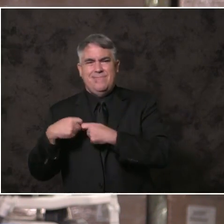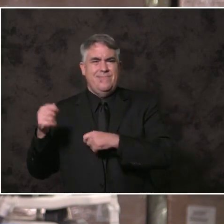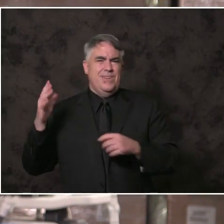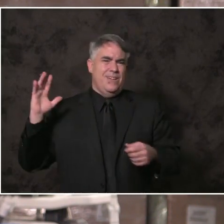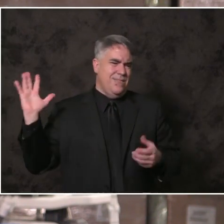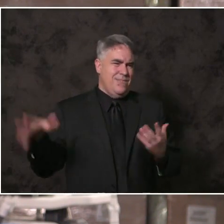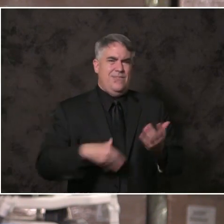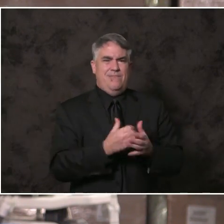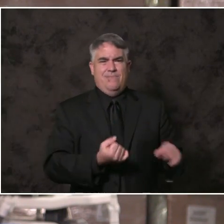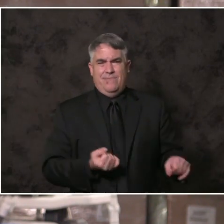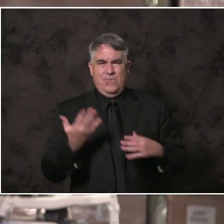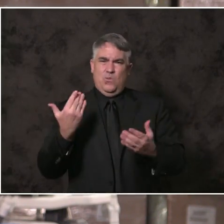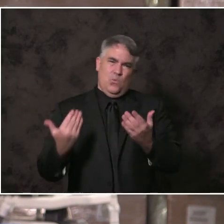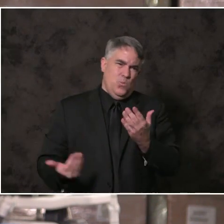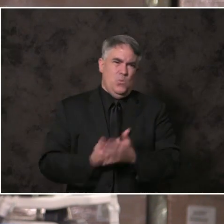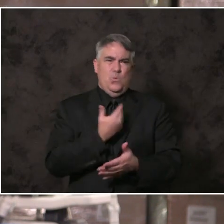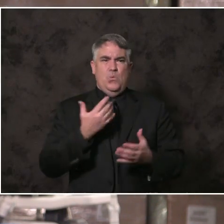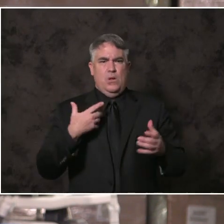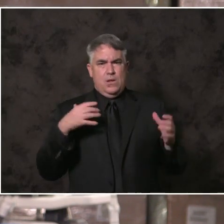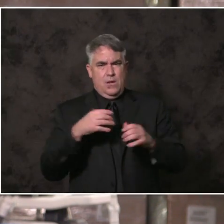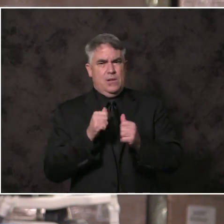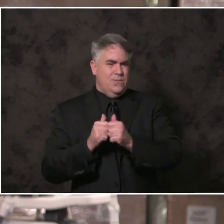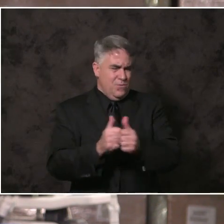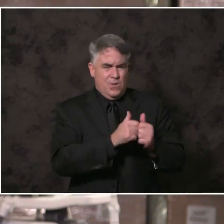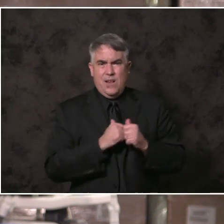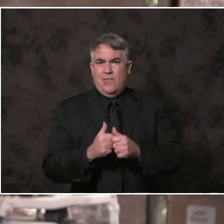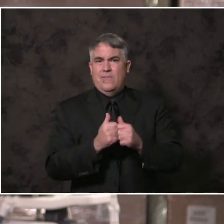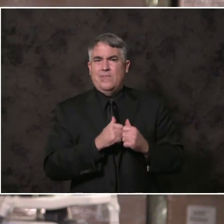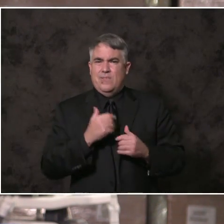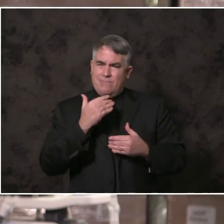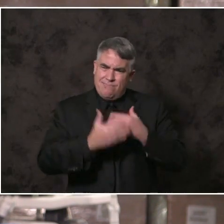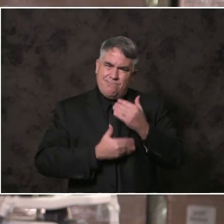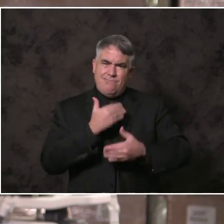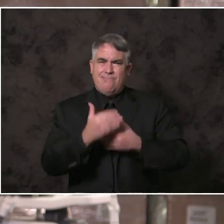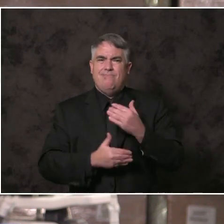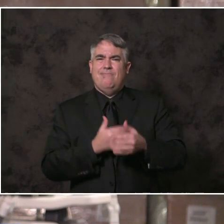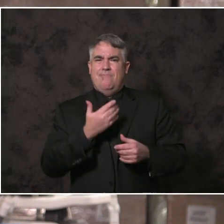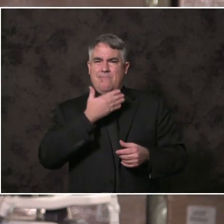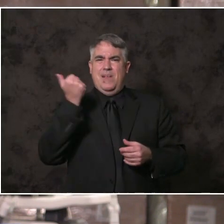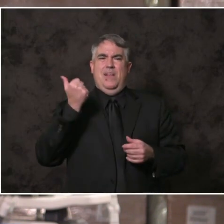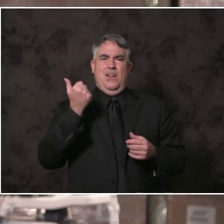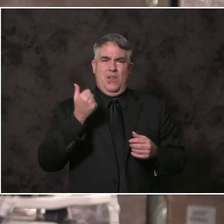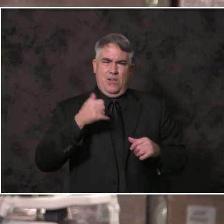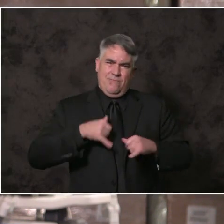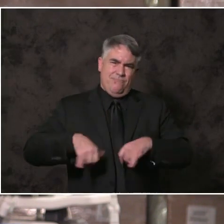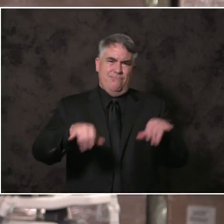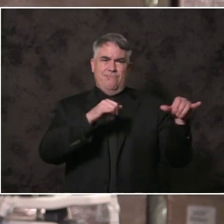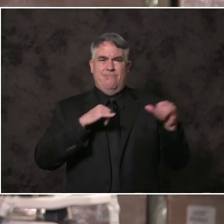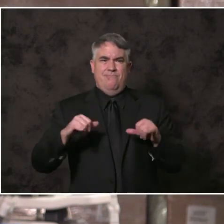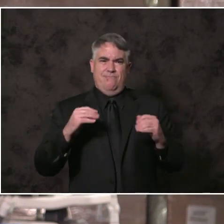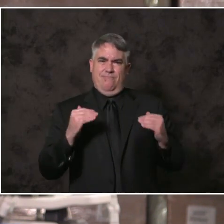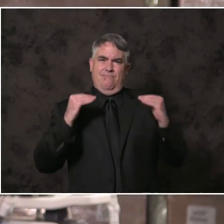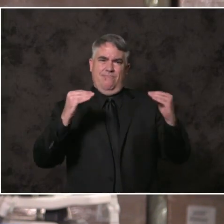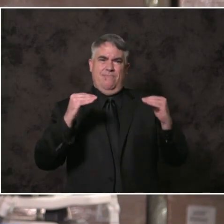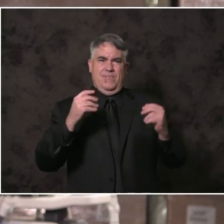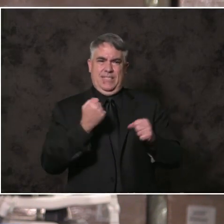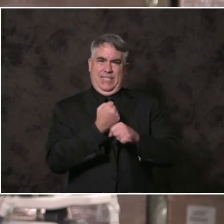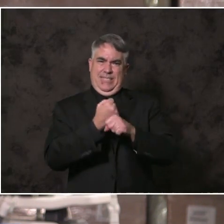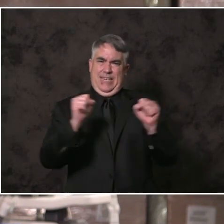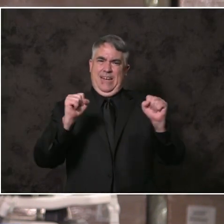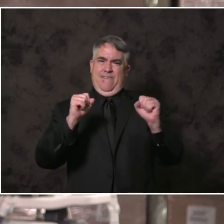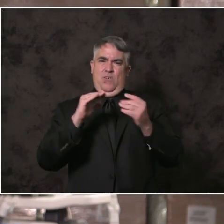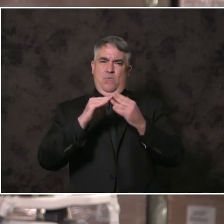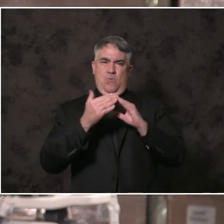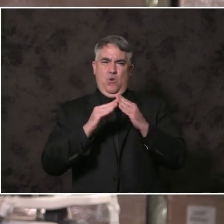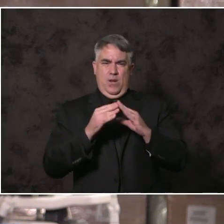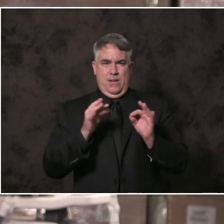all of these issues together. Knowing that we all share the same mission. Safe communities, thriving youth,